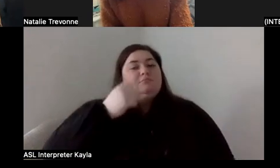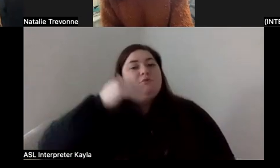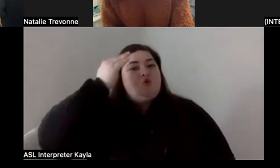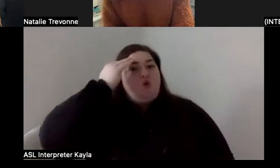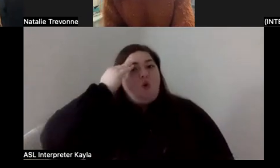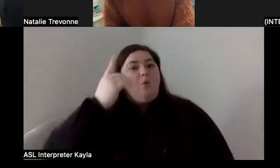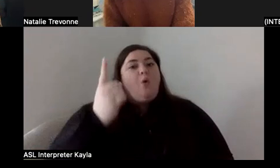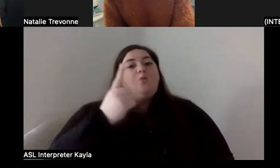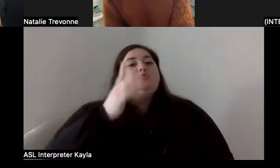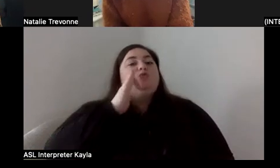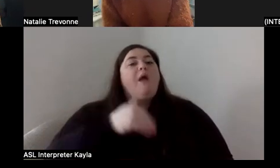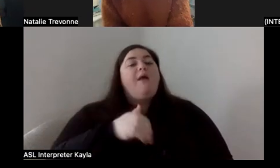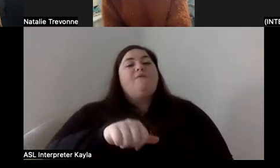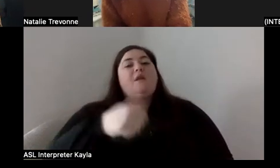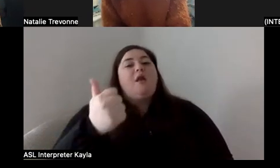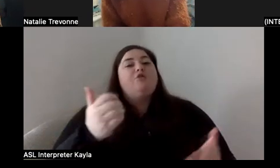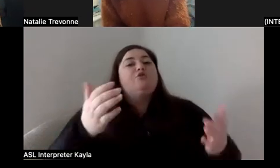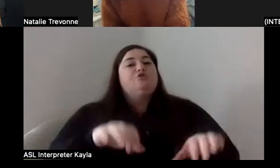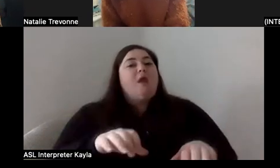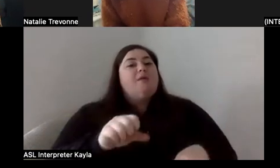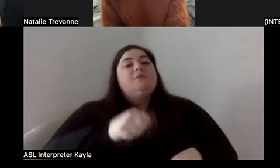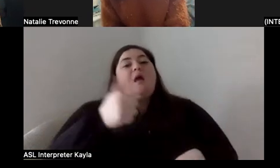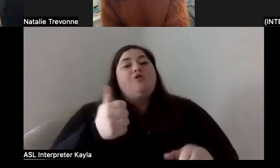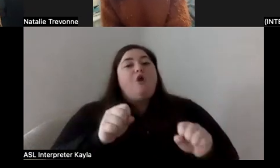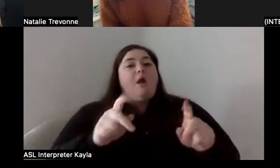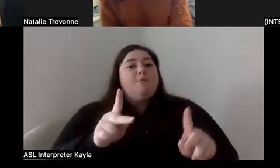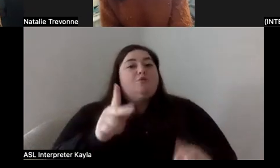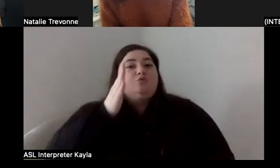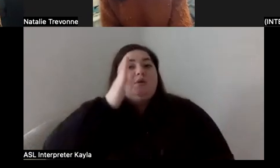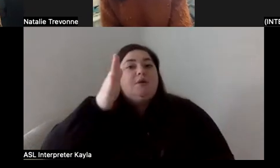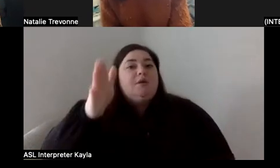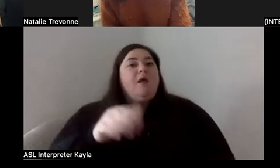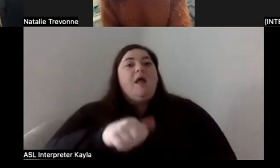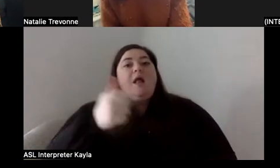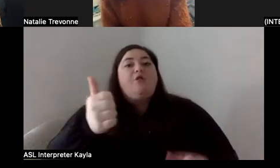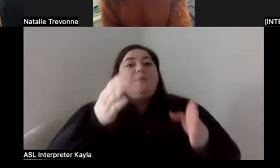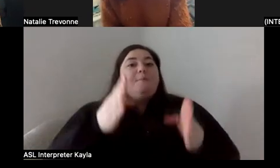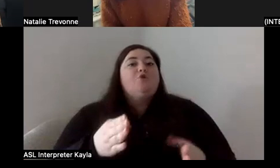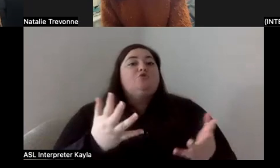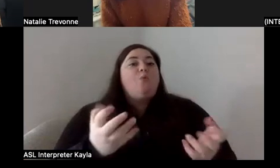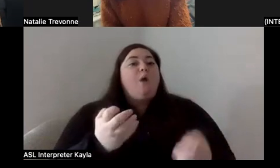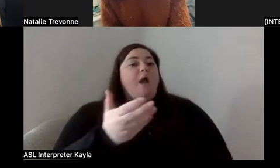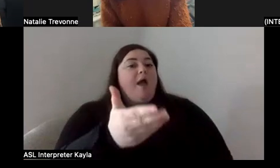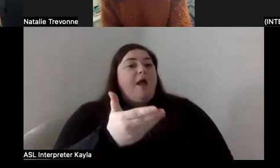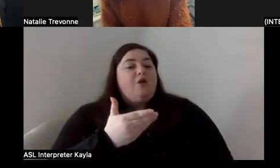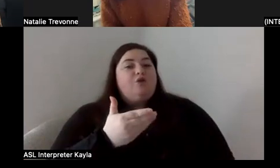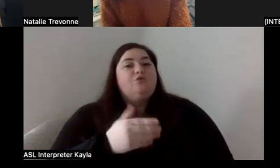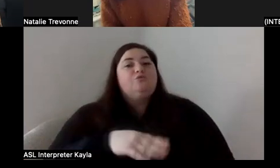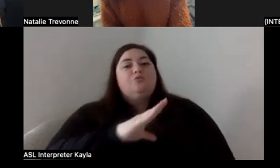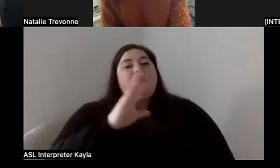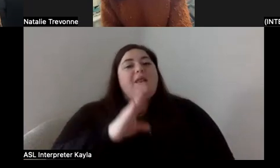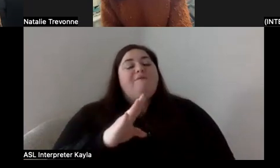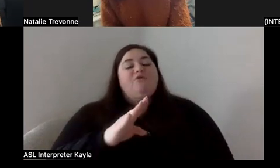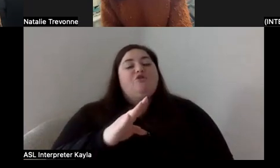another chance and there's always going to be another opportunity. There's always going to be another person that wants to hire you. So never get down on